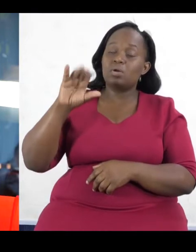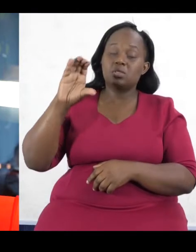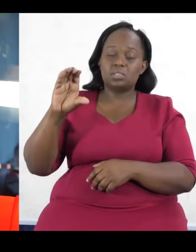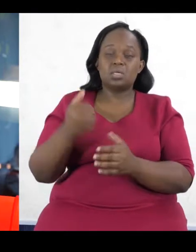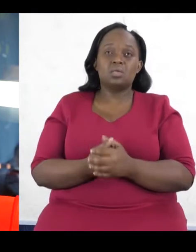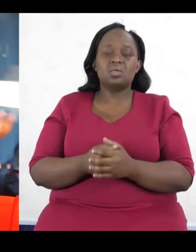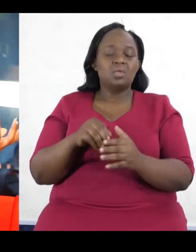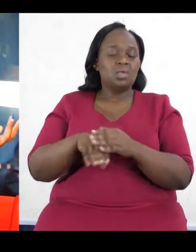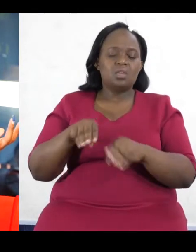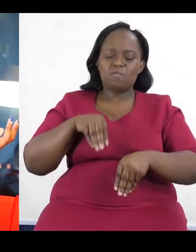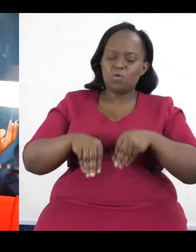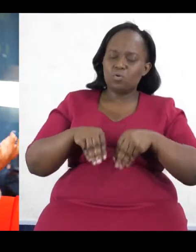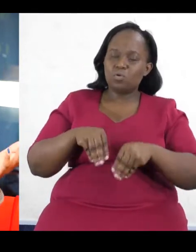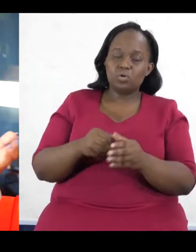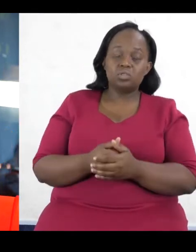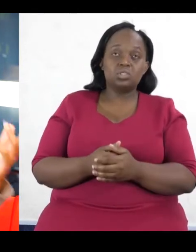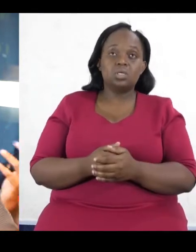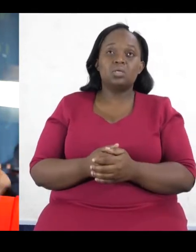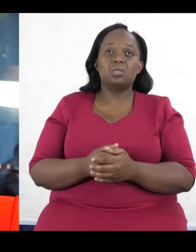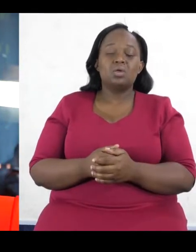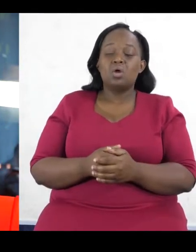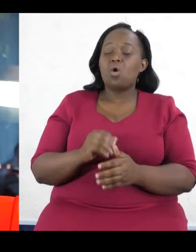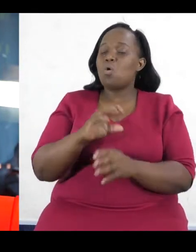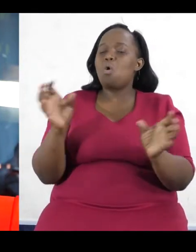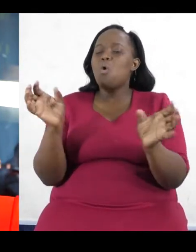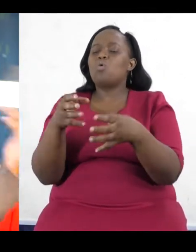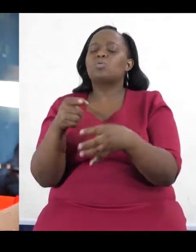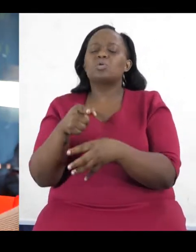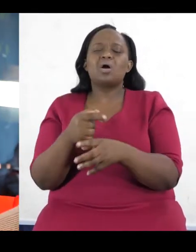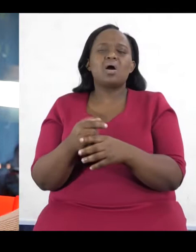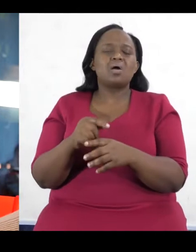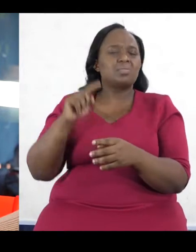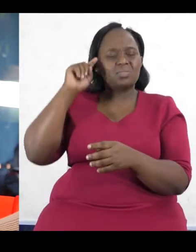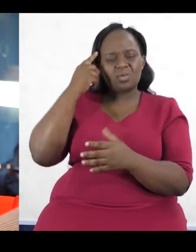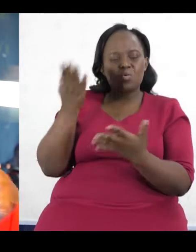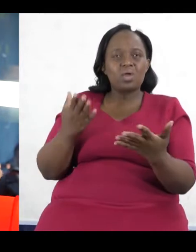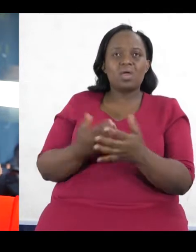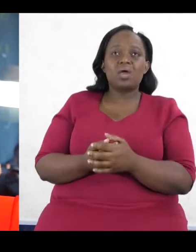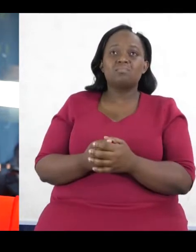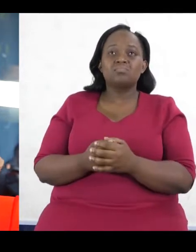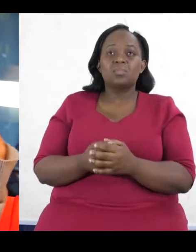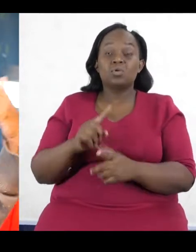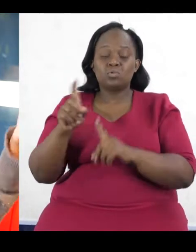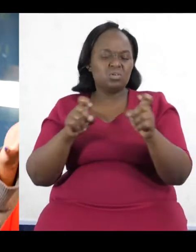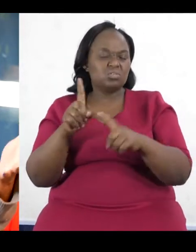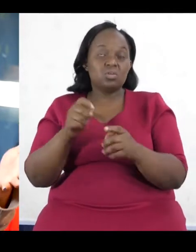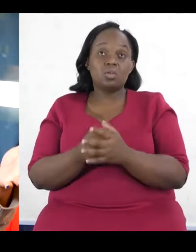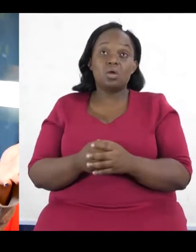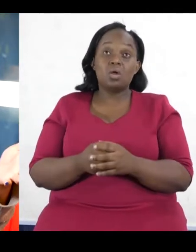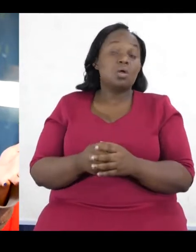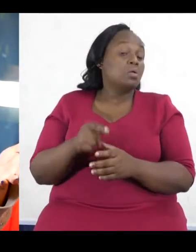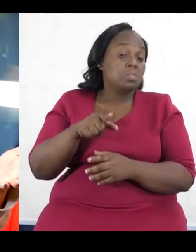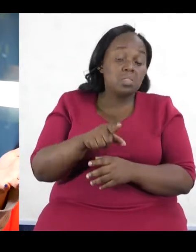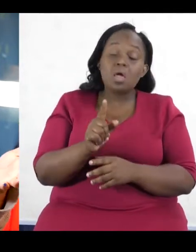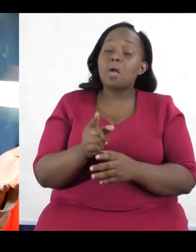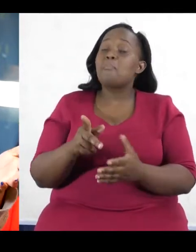is? And this is just like a random question because there are organizations that we're paying civil servants for. We're paying civil servants at